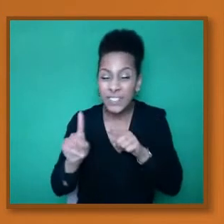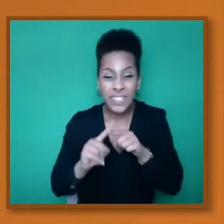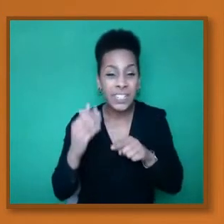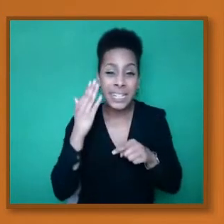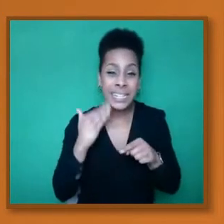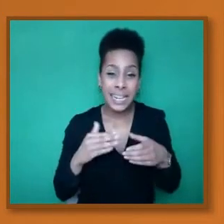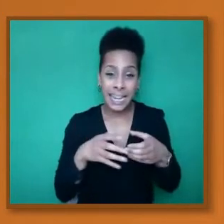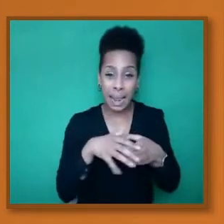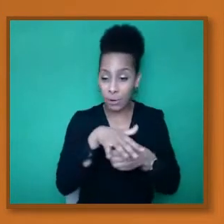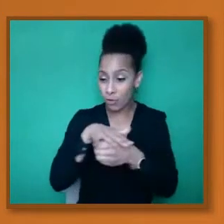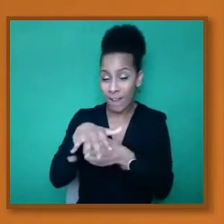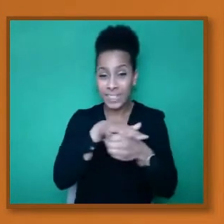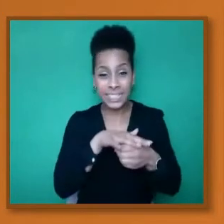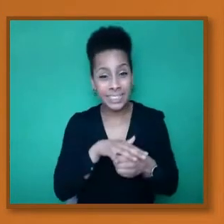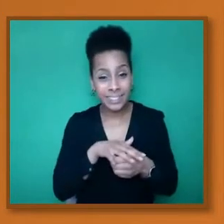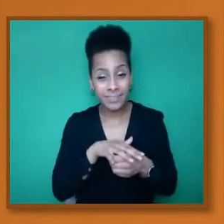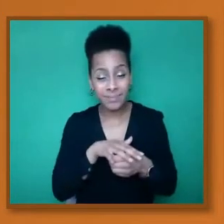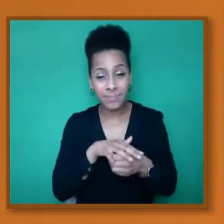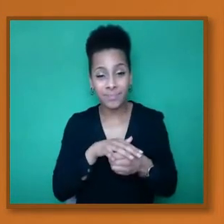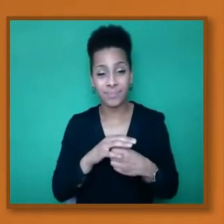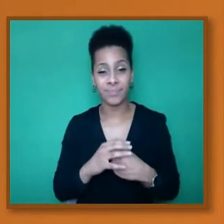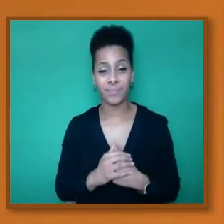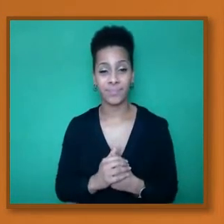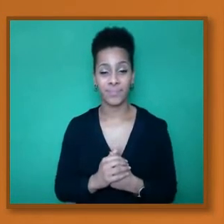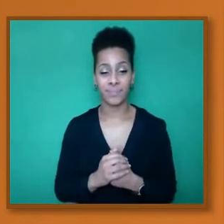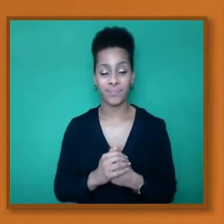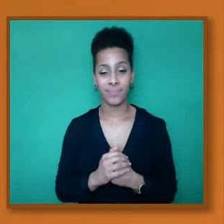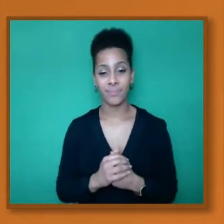So if we move to the next slide, please.